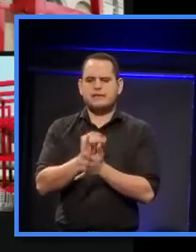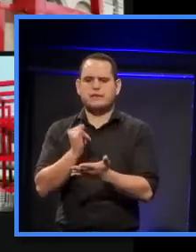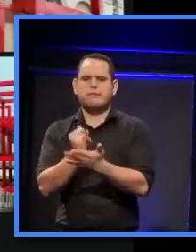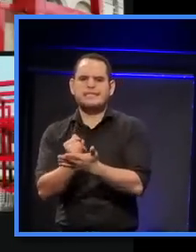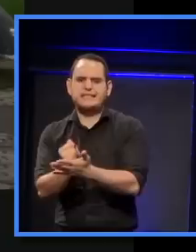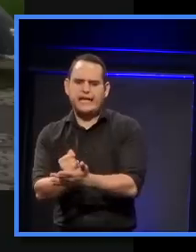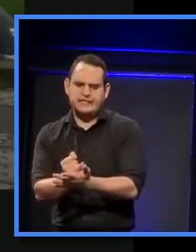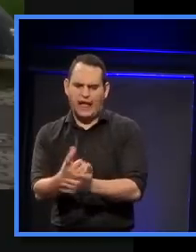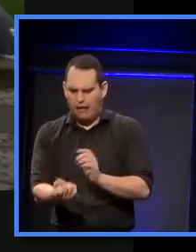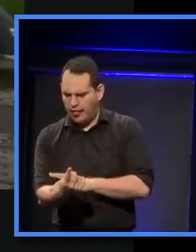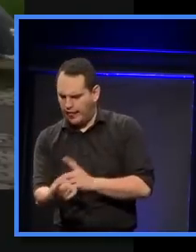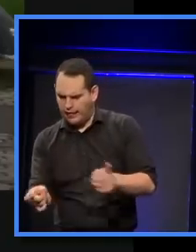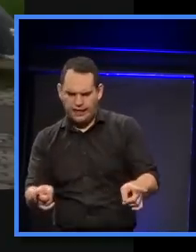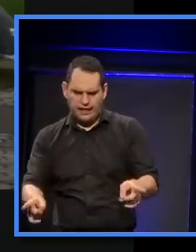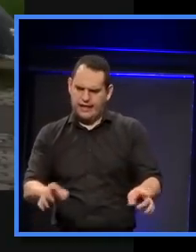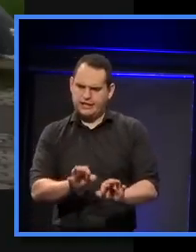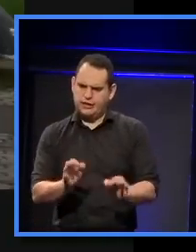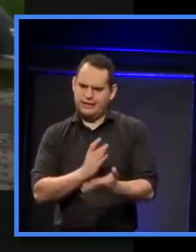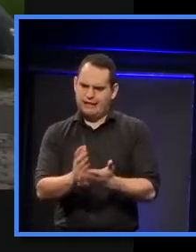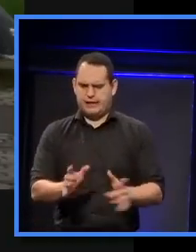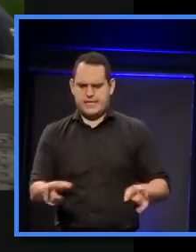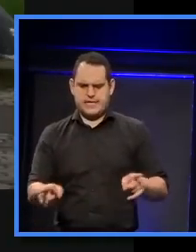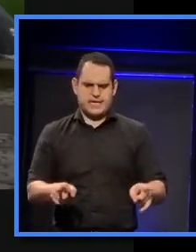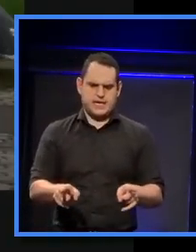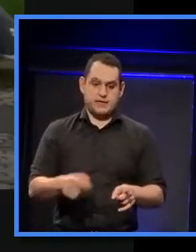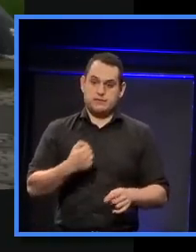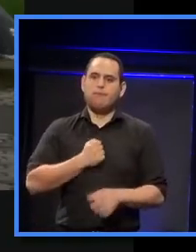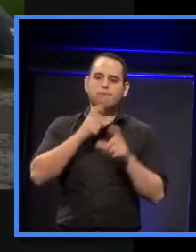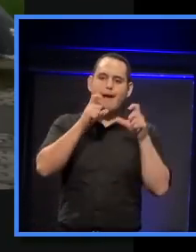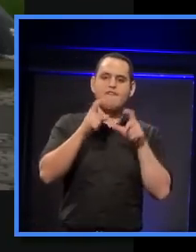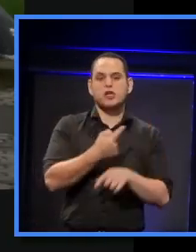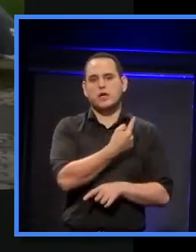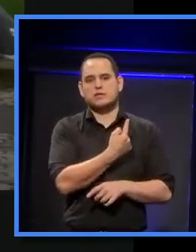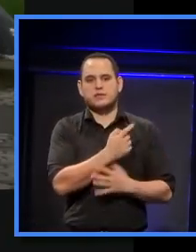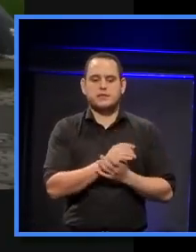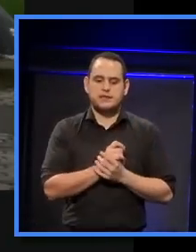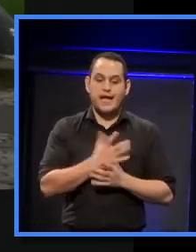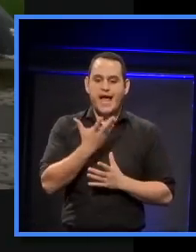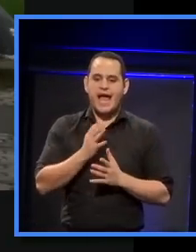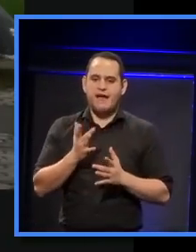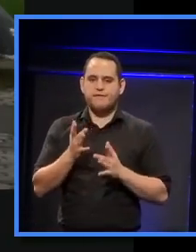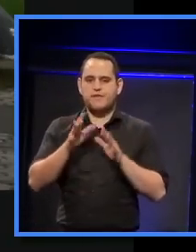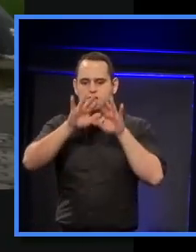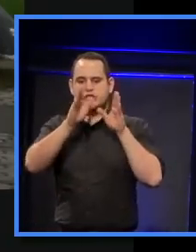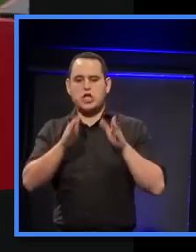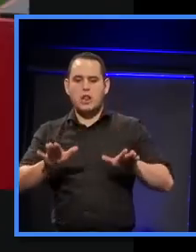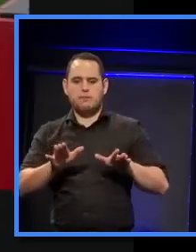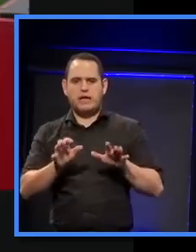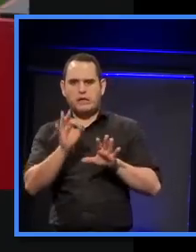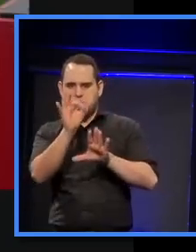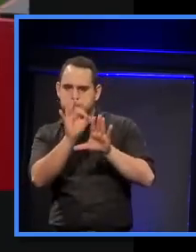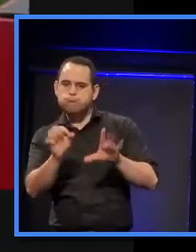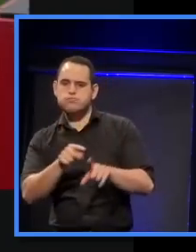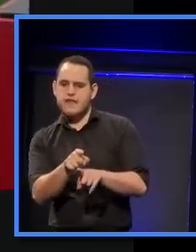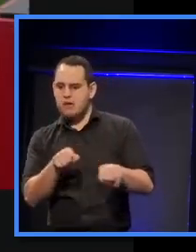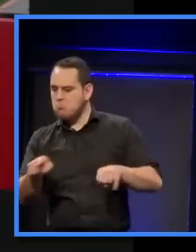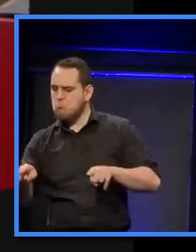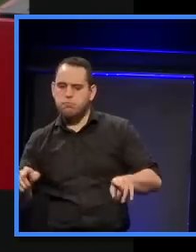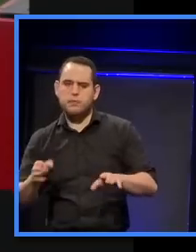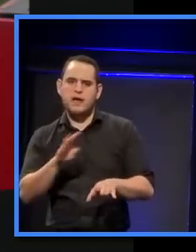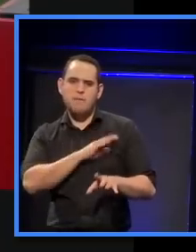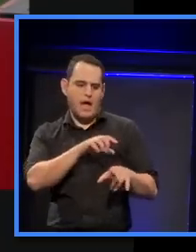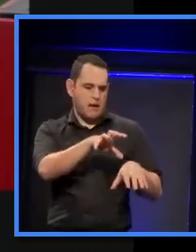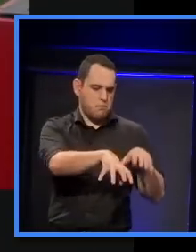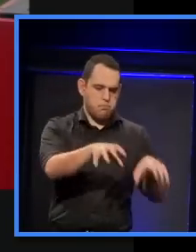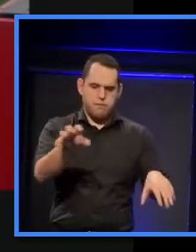examples. And these are some of my photographs. And it's got these other sculptures and whatever all through the park. And